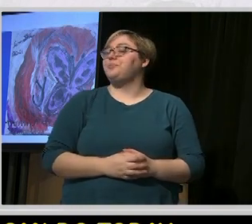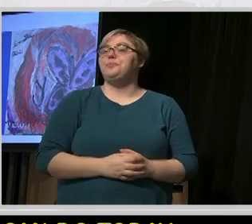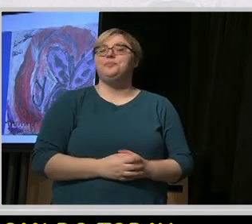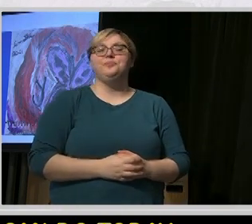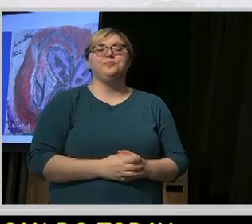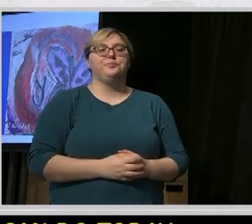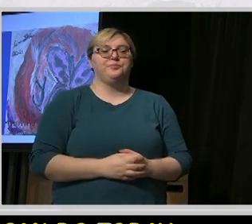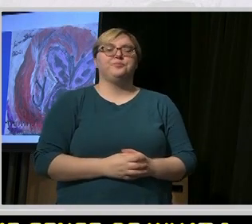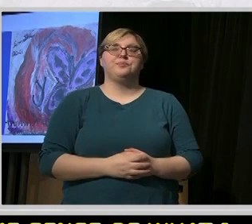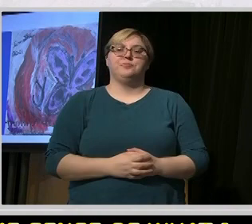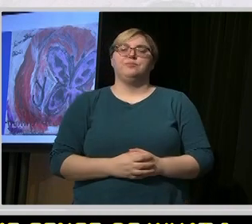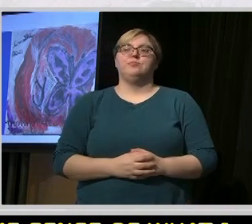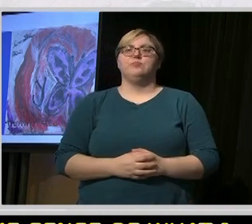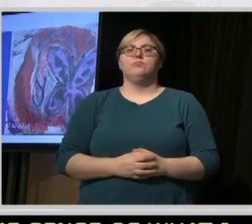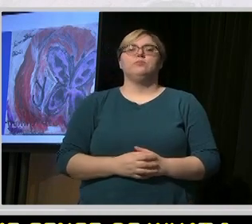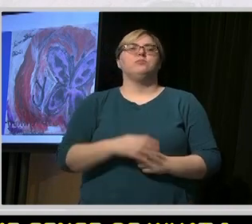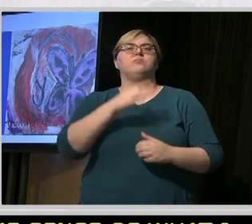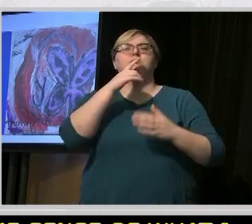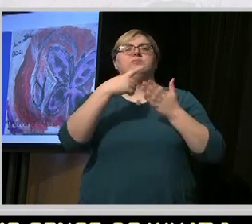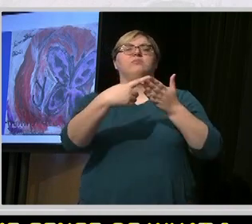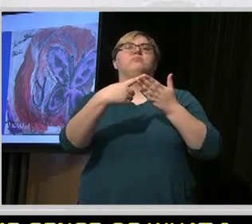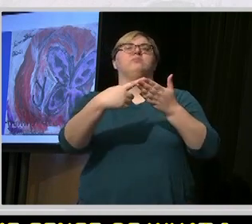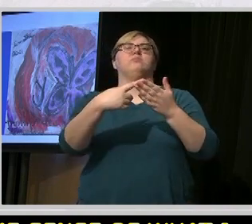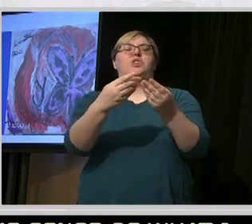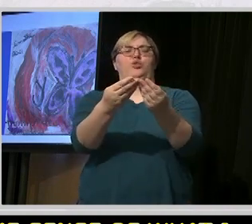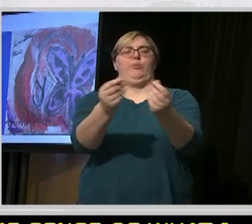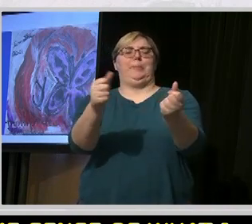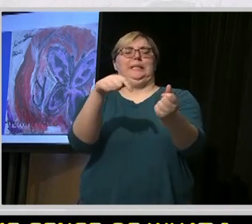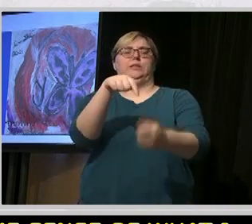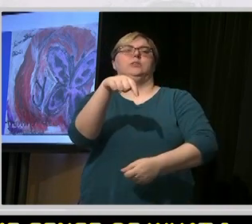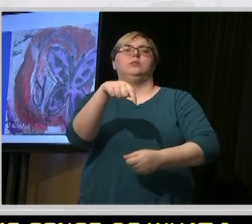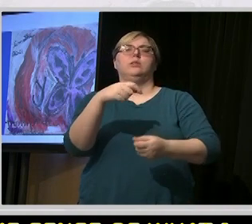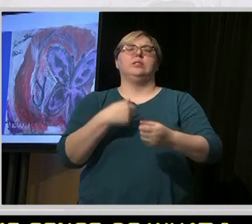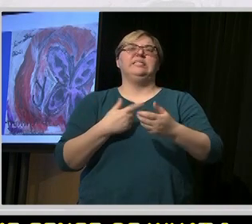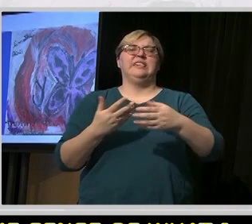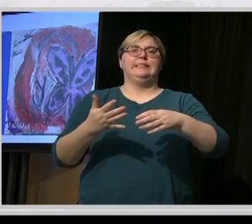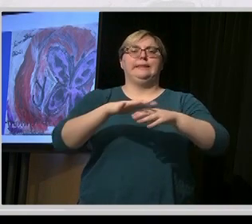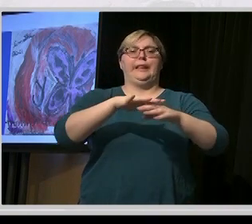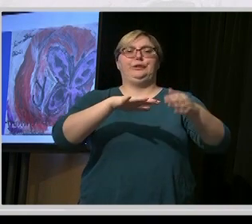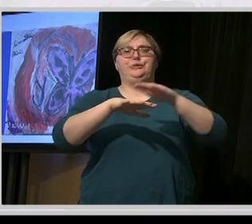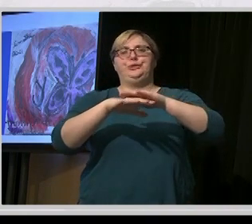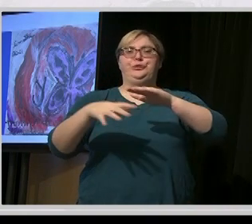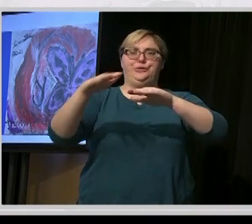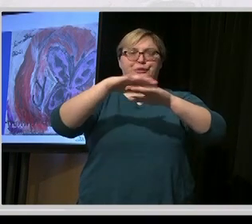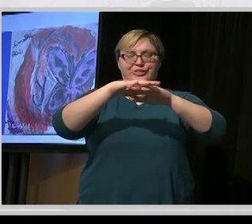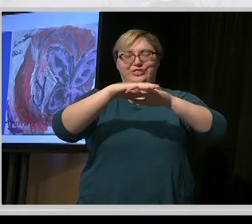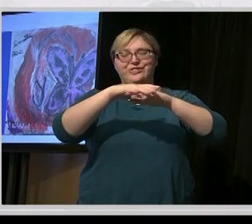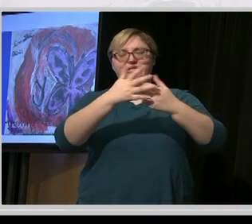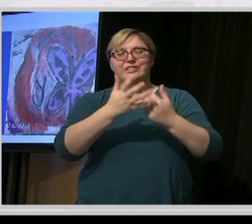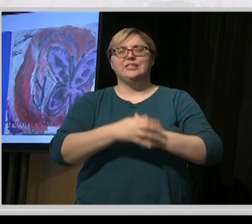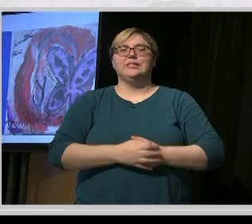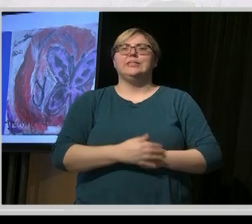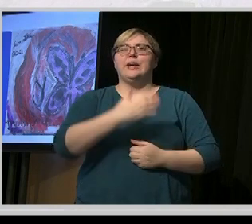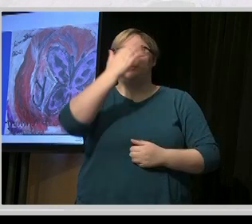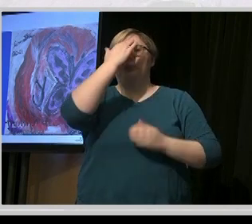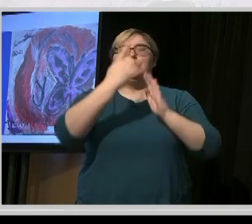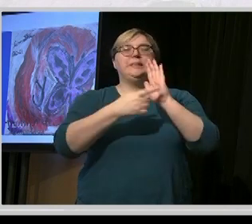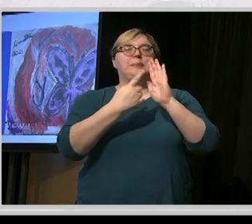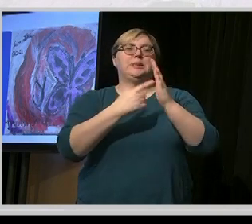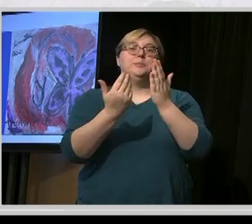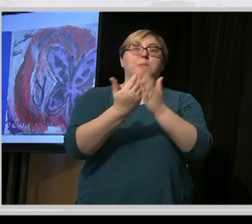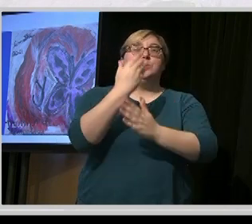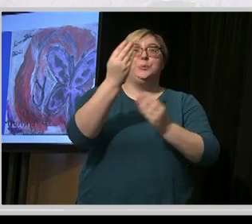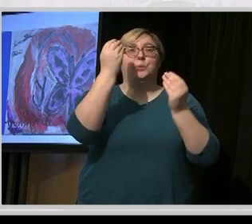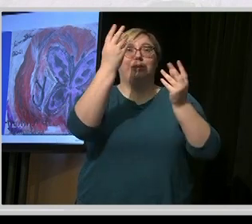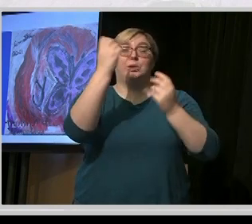Okay, we're just going to talk through the remedy because it's got various layers. And I'm sort of aware that when people get a lot of new information, sometimes it's hard to